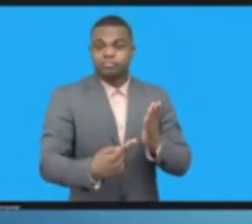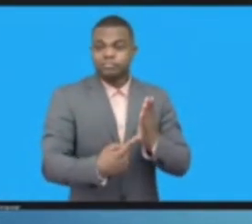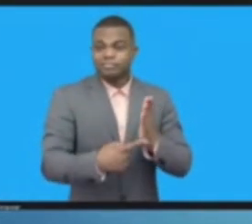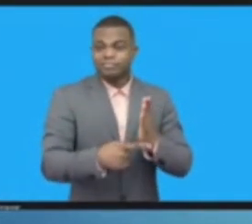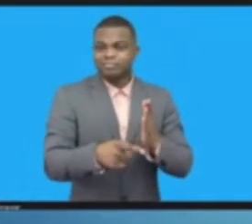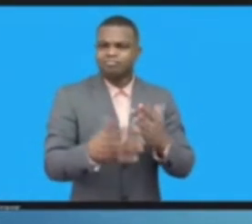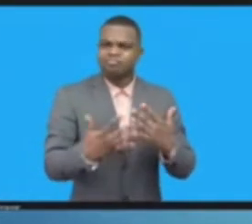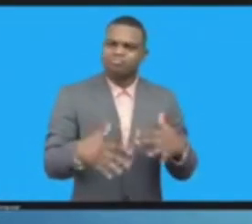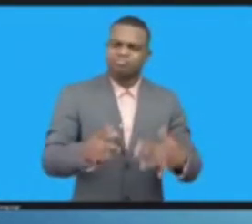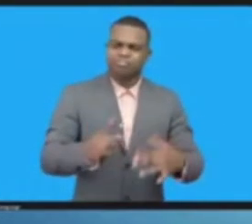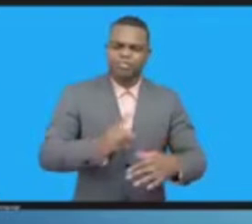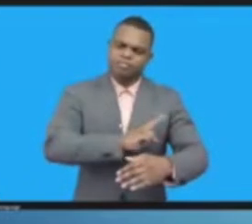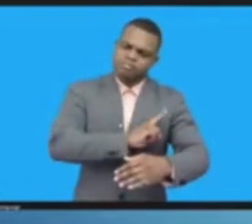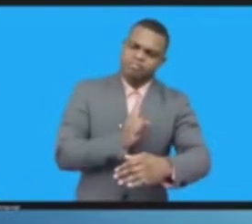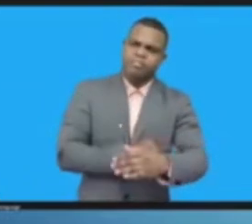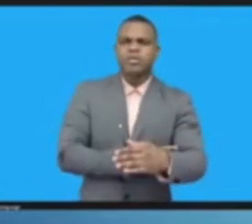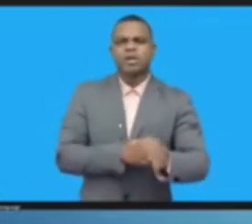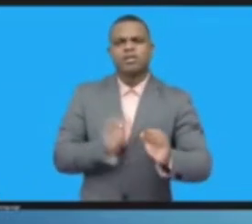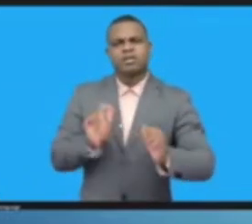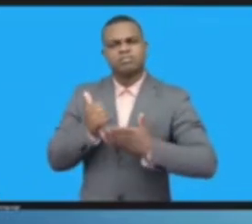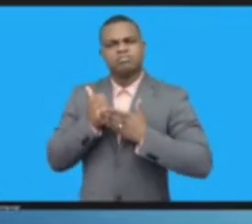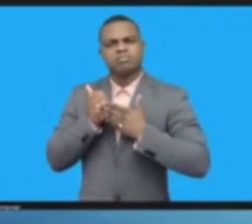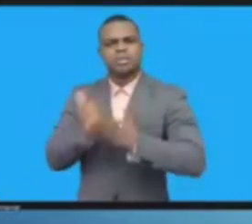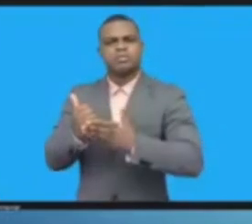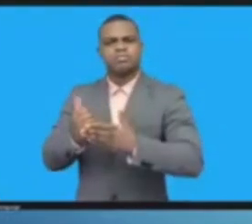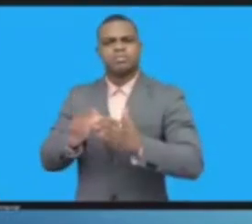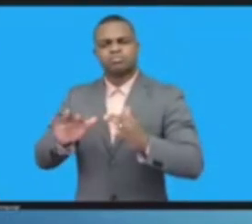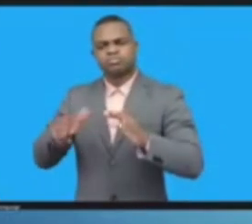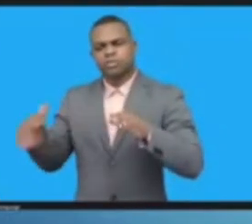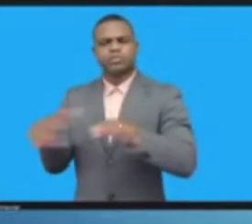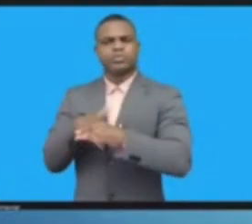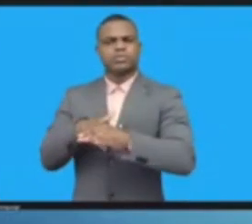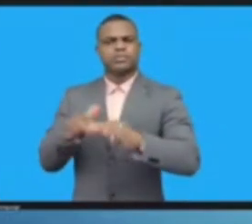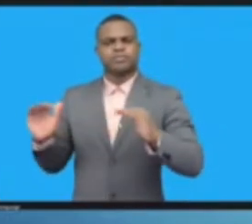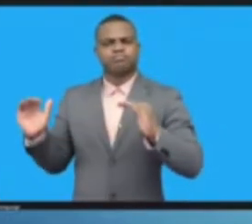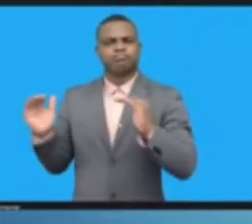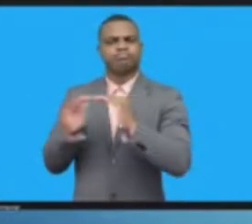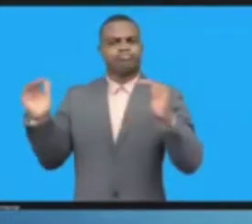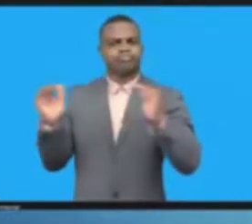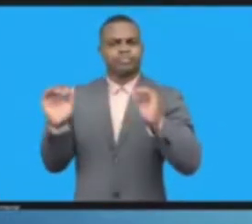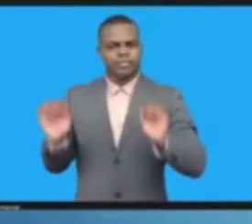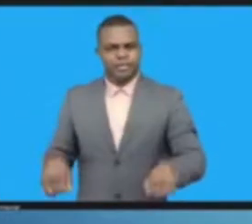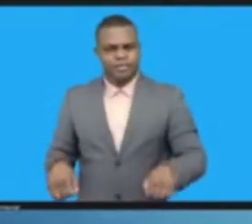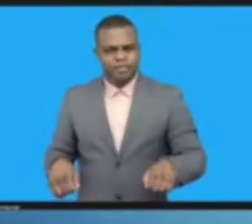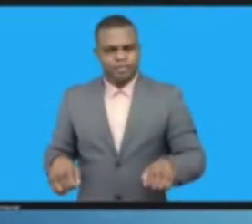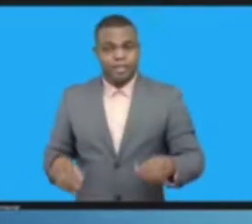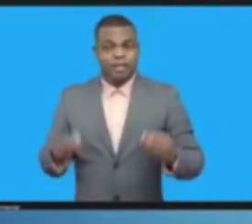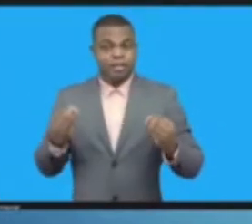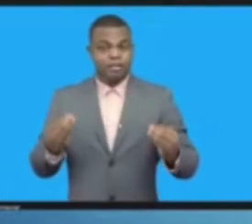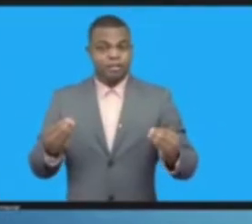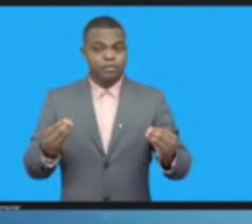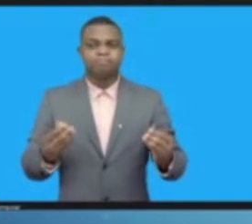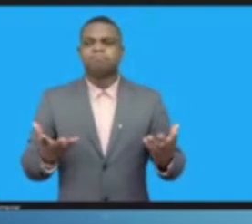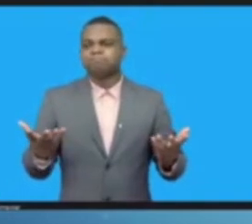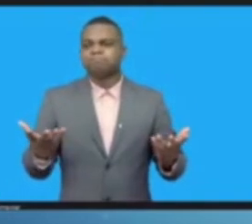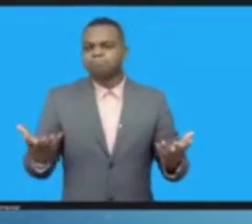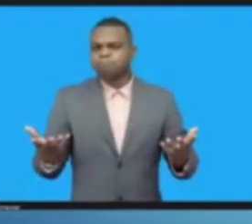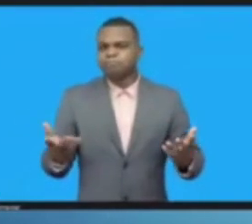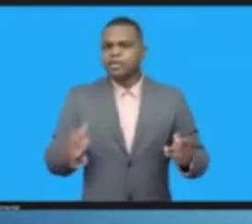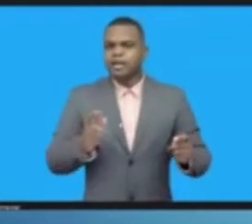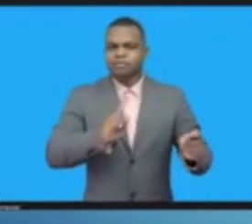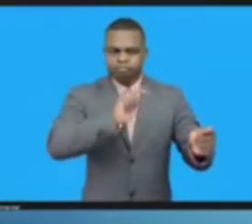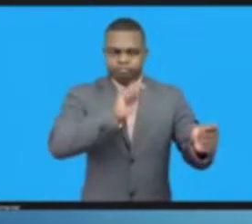We can empower the socially and economically disadvantaged. We can ensure that everyone,